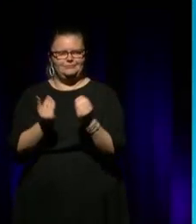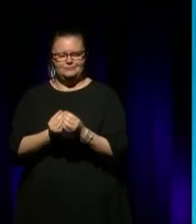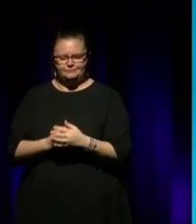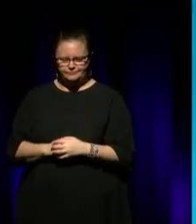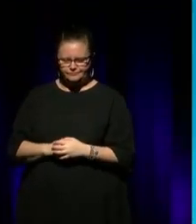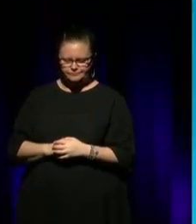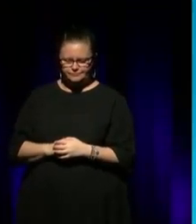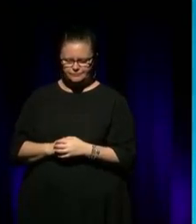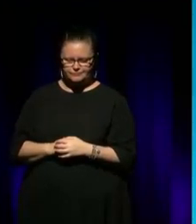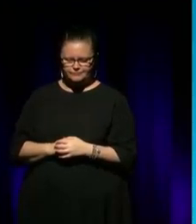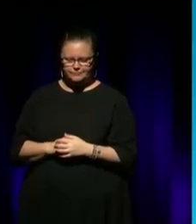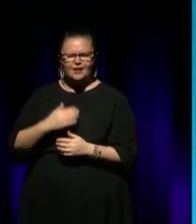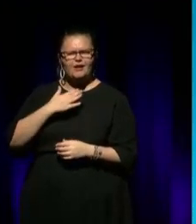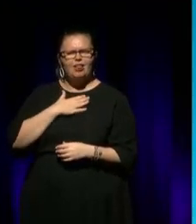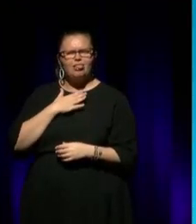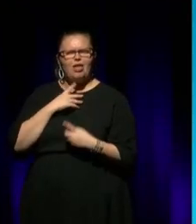like to still think, you know...